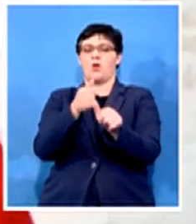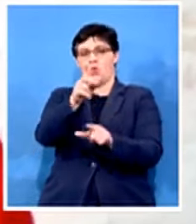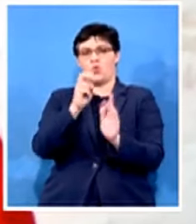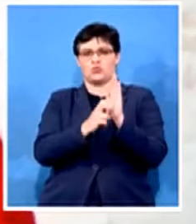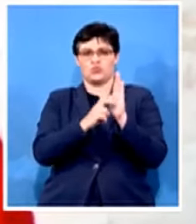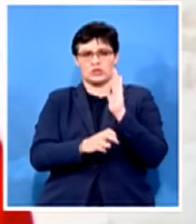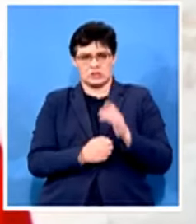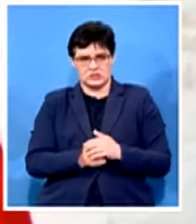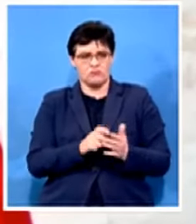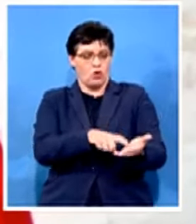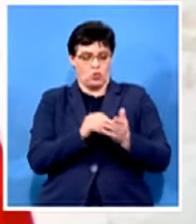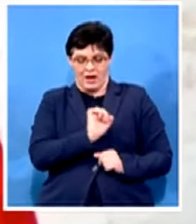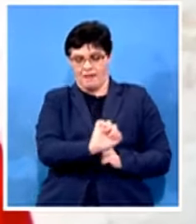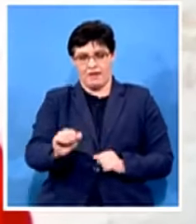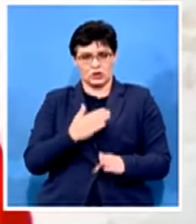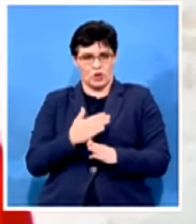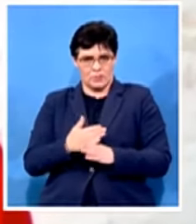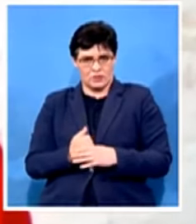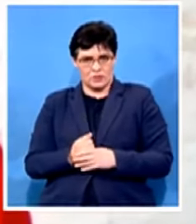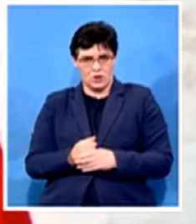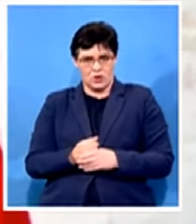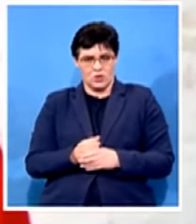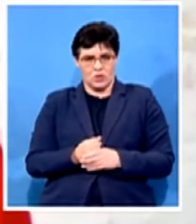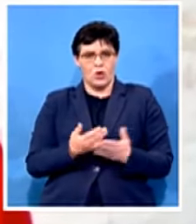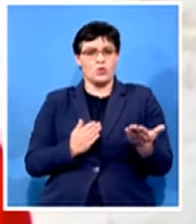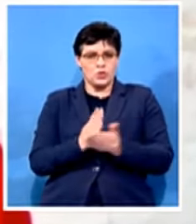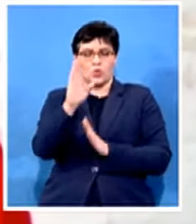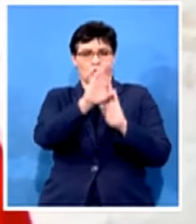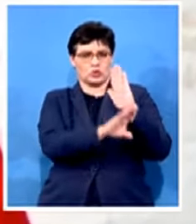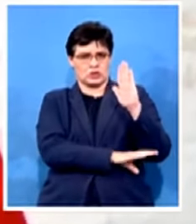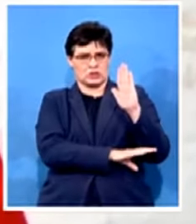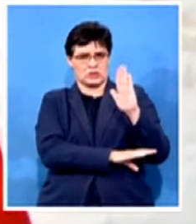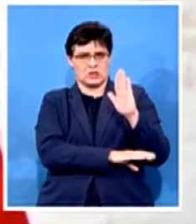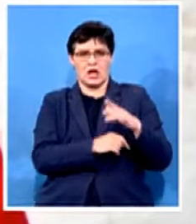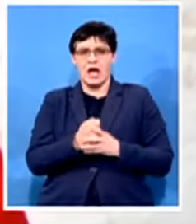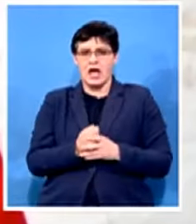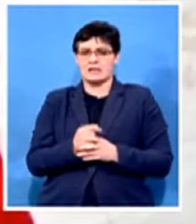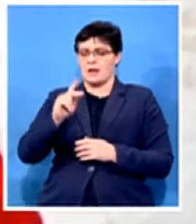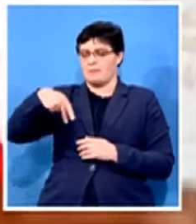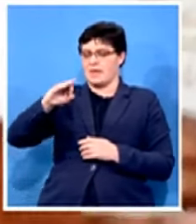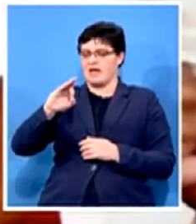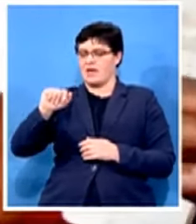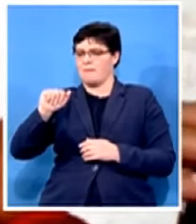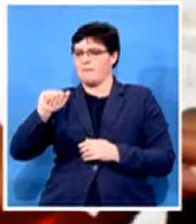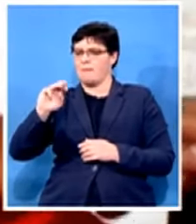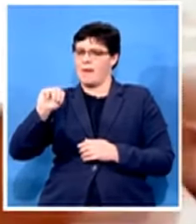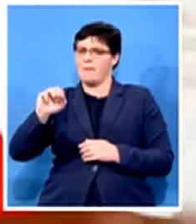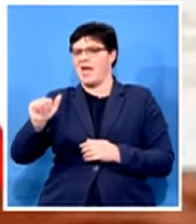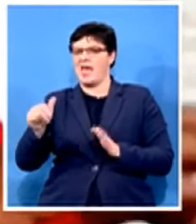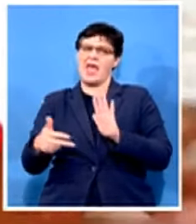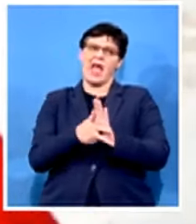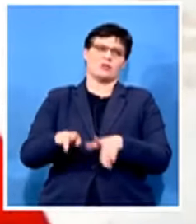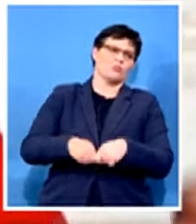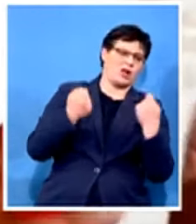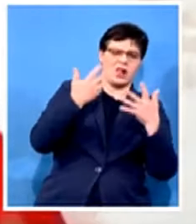in the consortium he has broken the pfma act and so in those things so effective is telling us that he